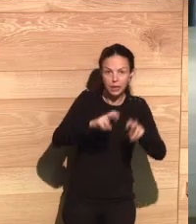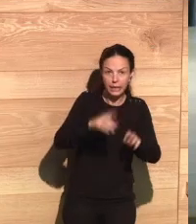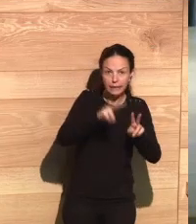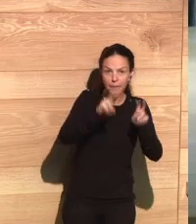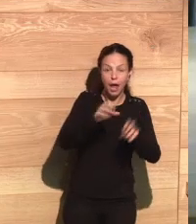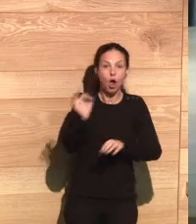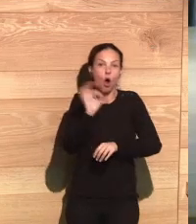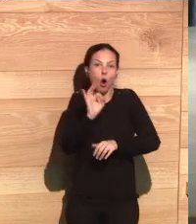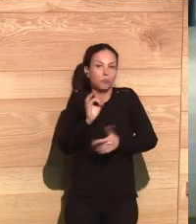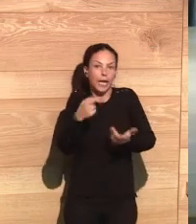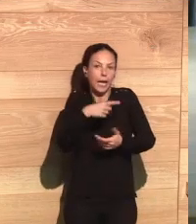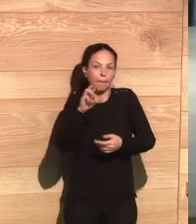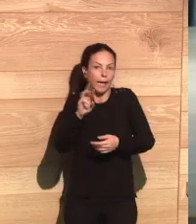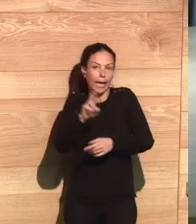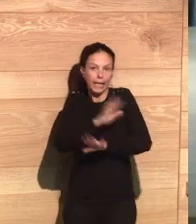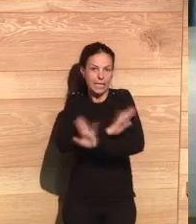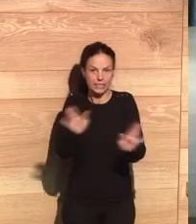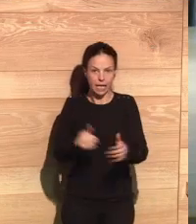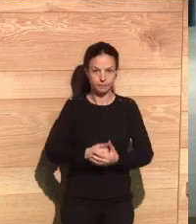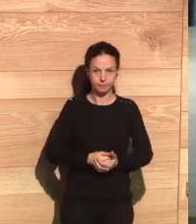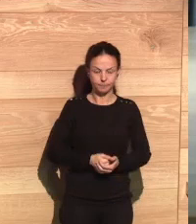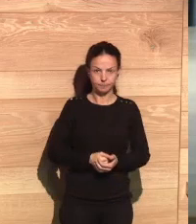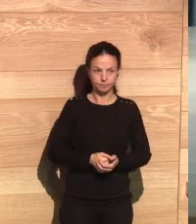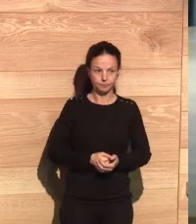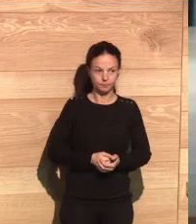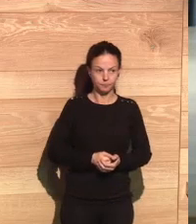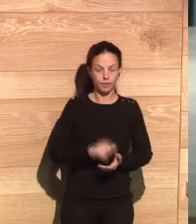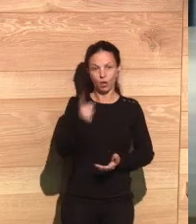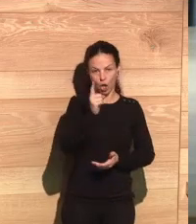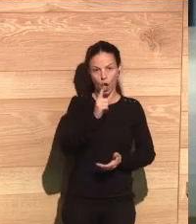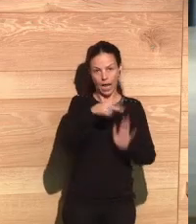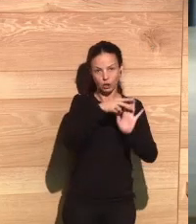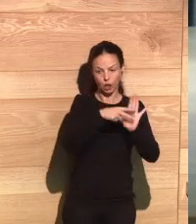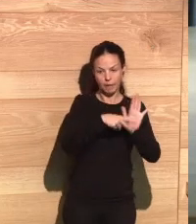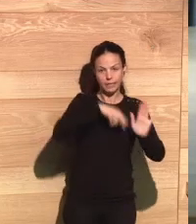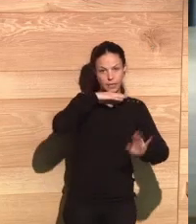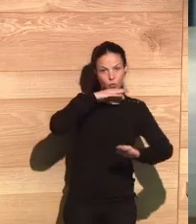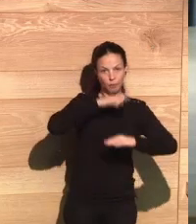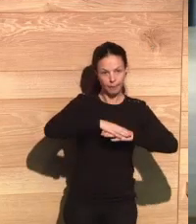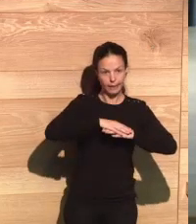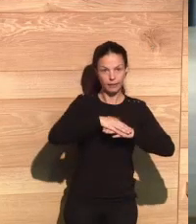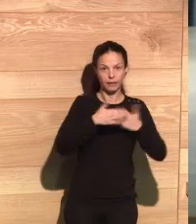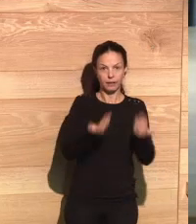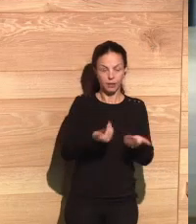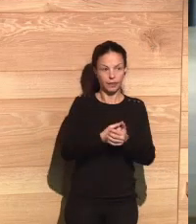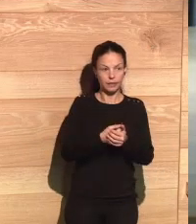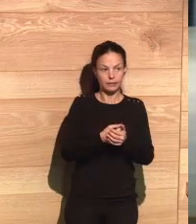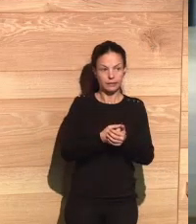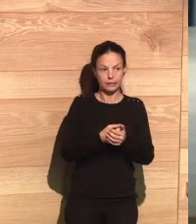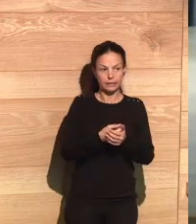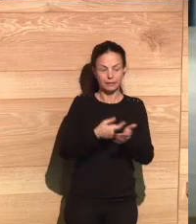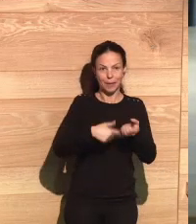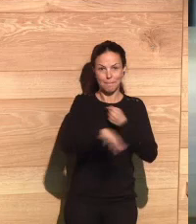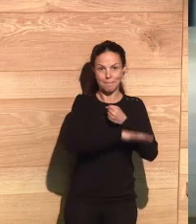-regulation, or in order to assess these things, or are we just complying with the GDPR? Well,